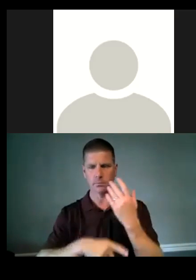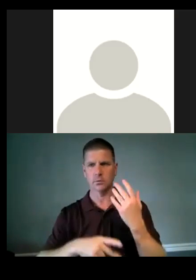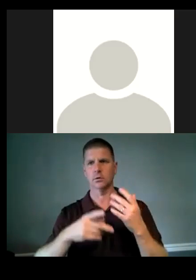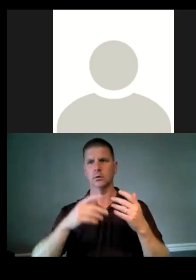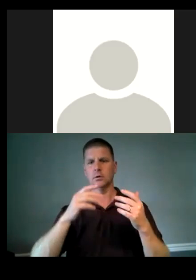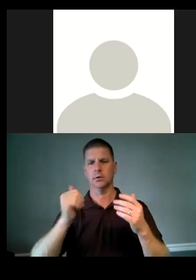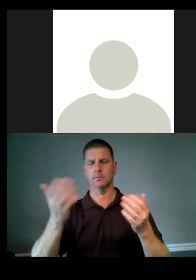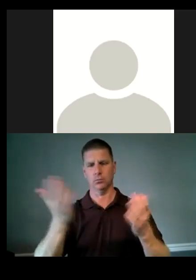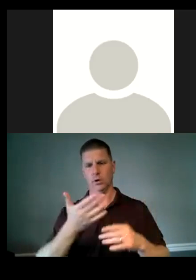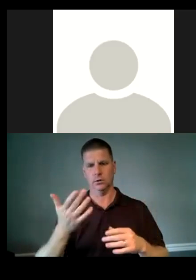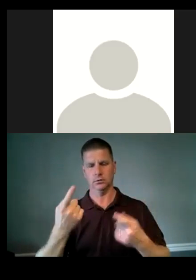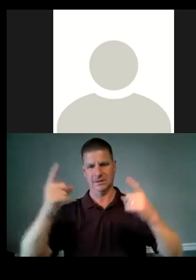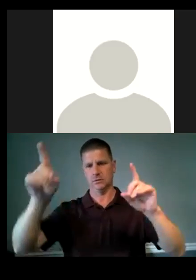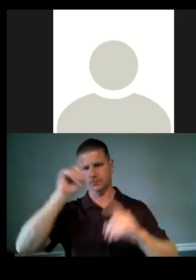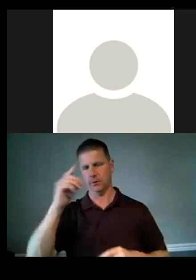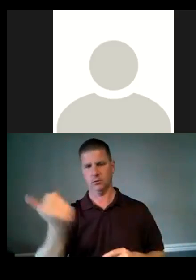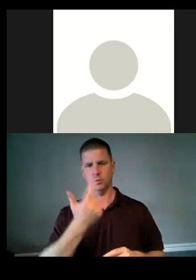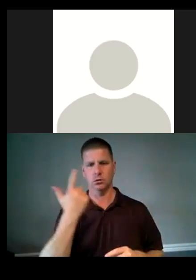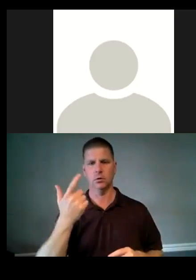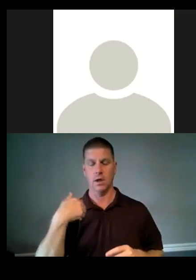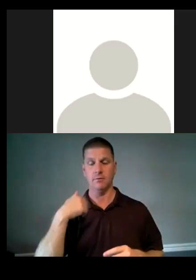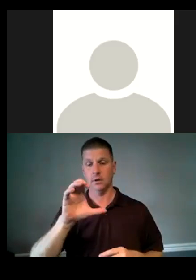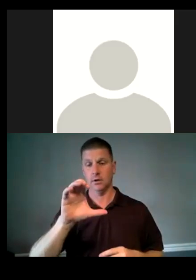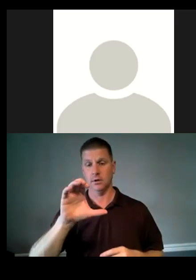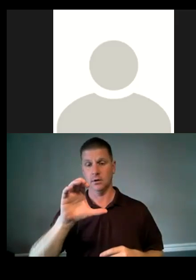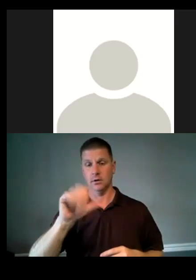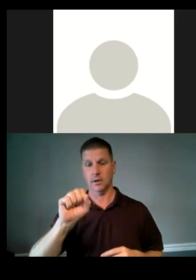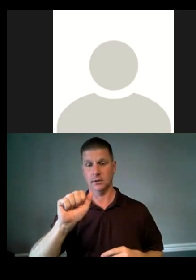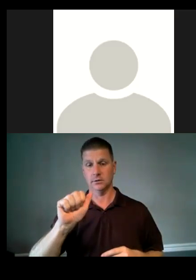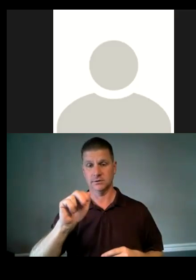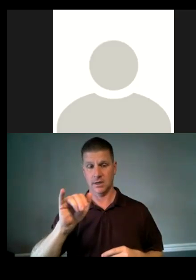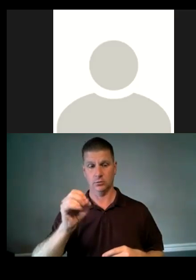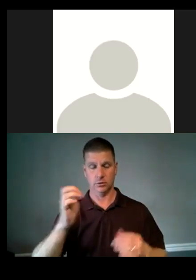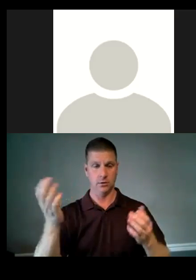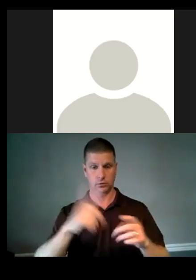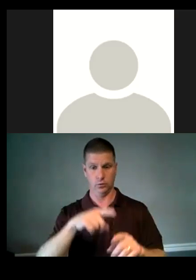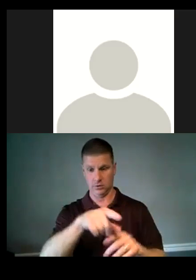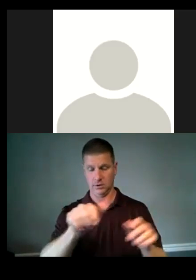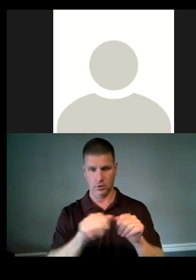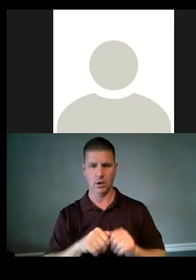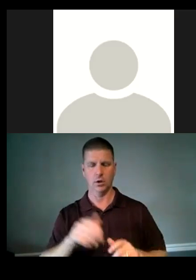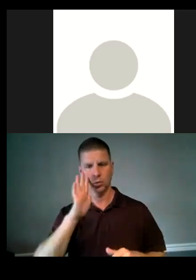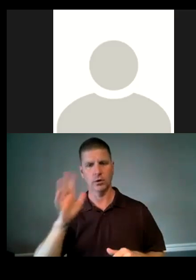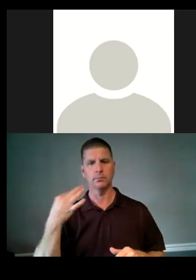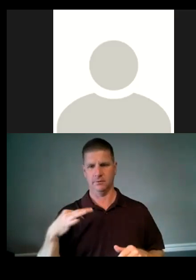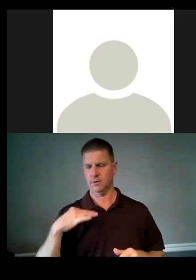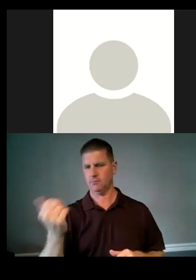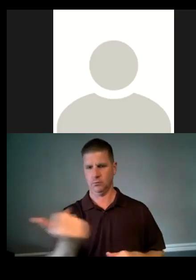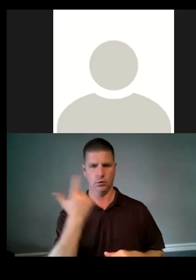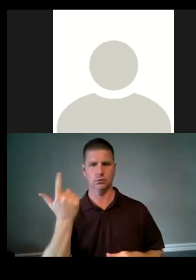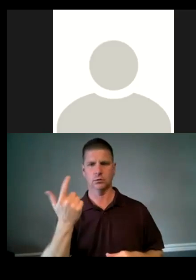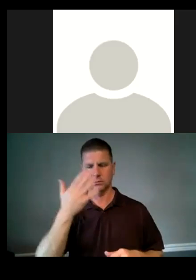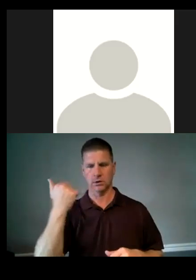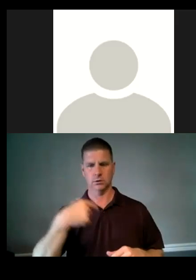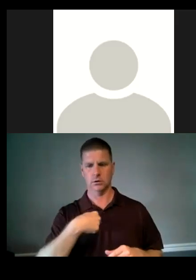bring prosperity to everyone. So having Casa San Jose moving to this location will benefit everyone, because